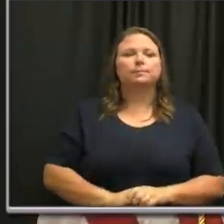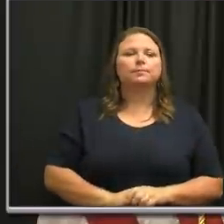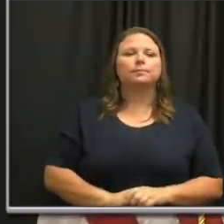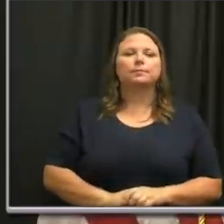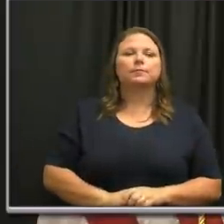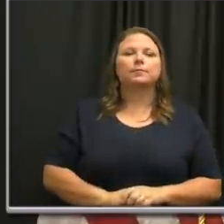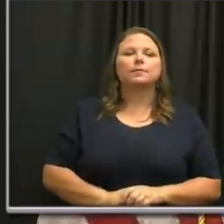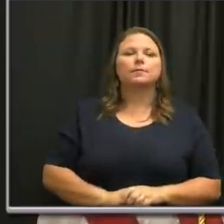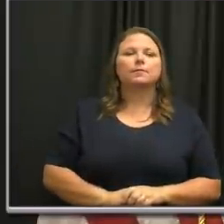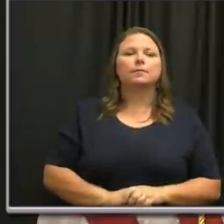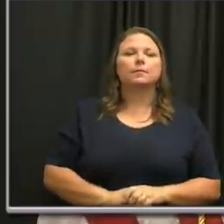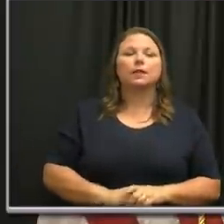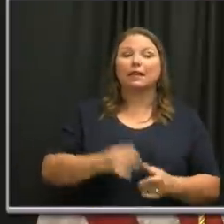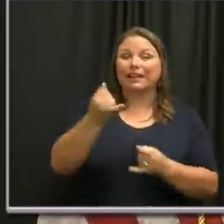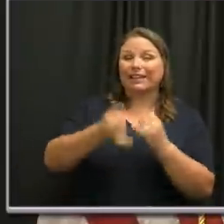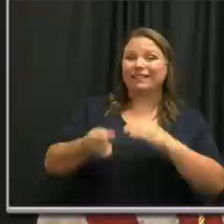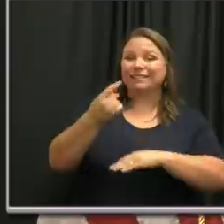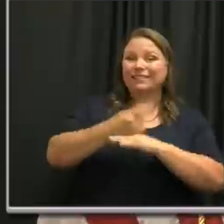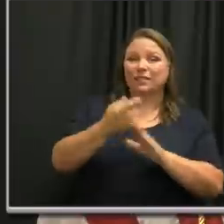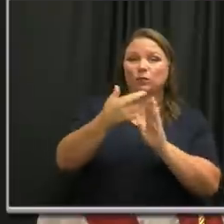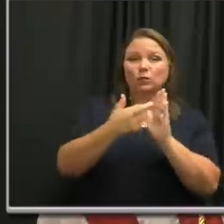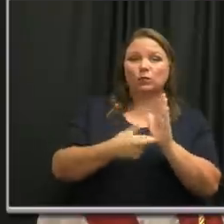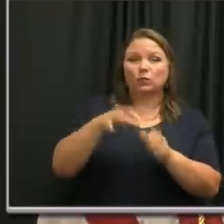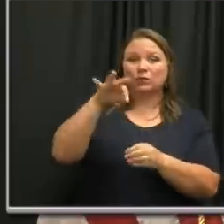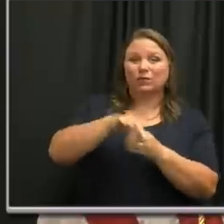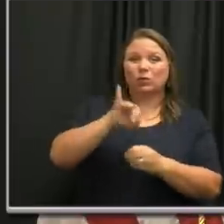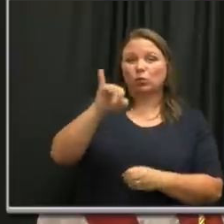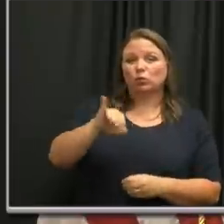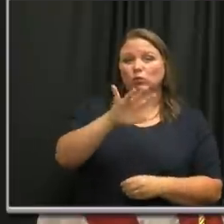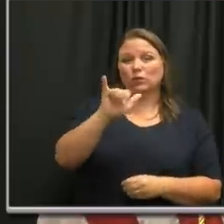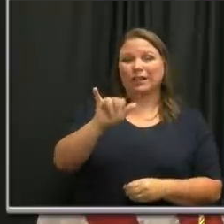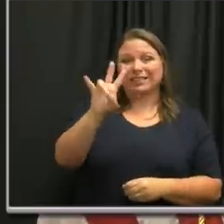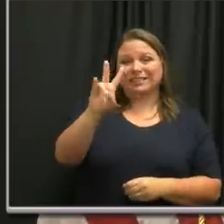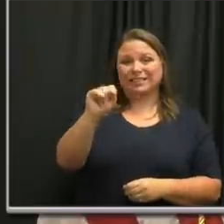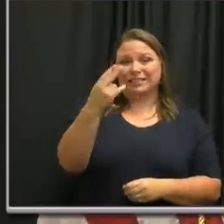We will be, the last day to register to vote is July the 7th.